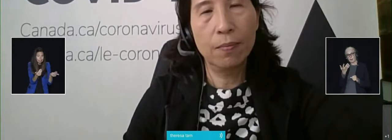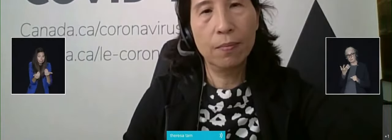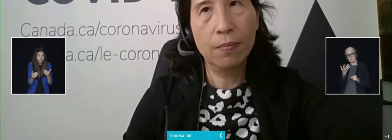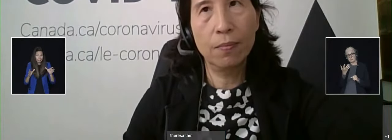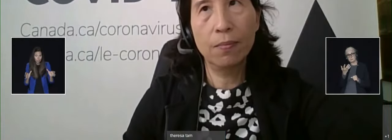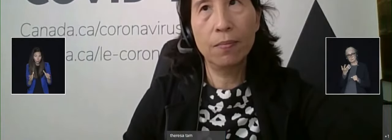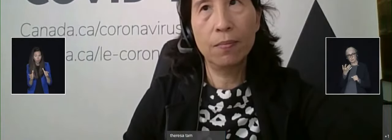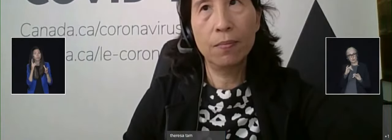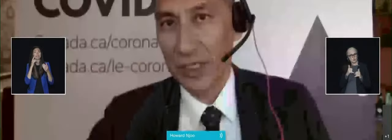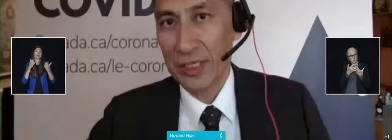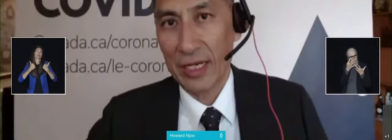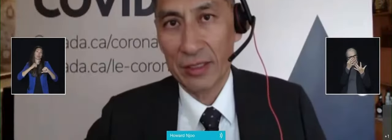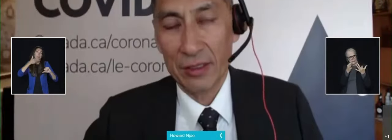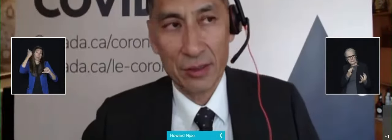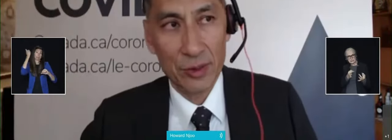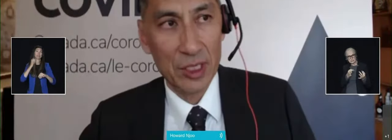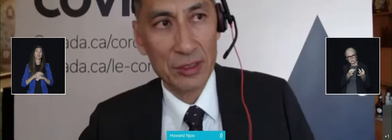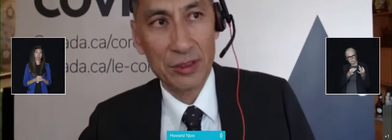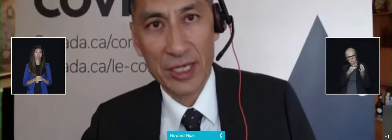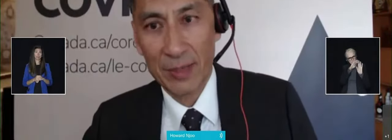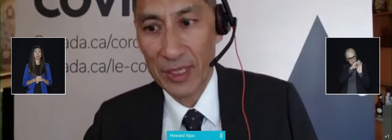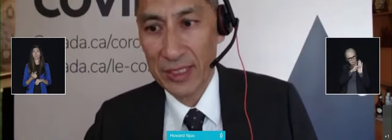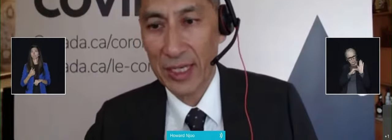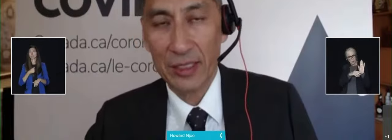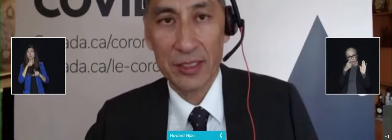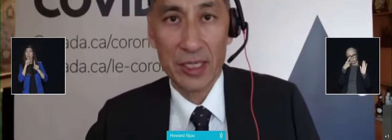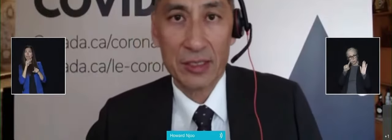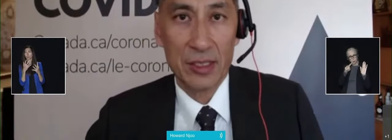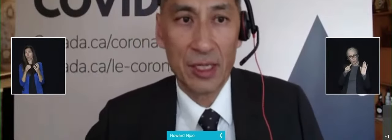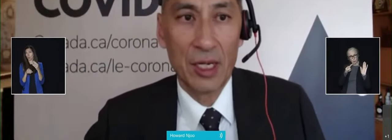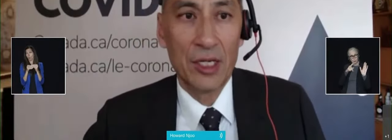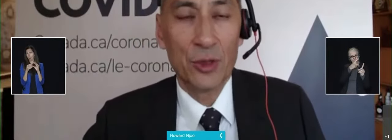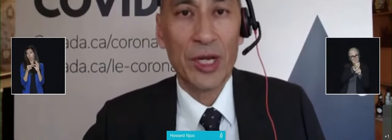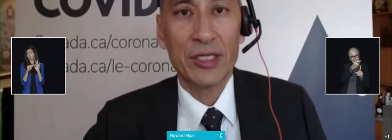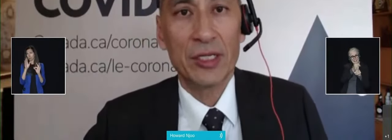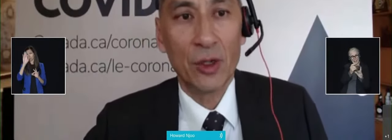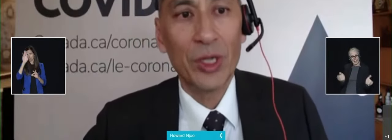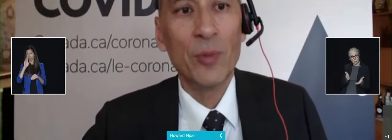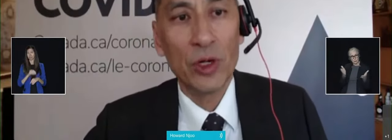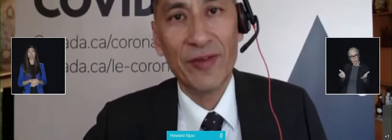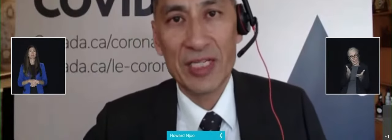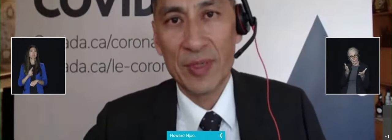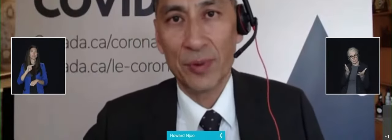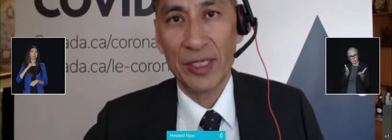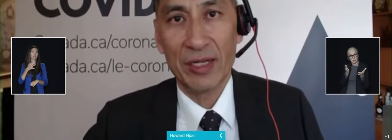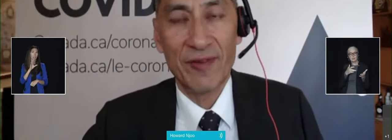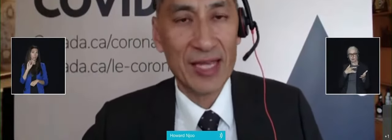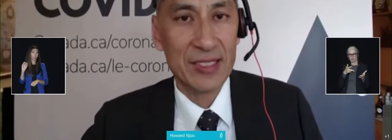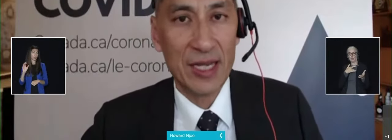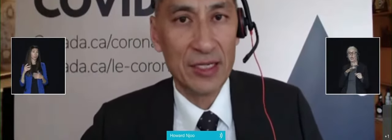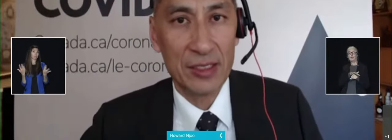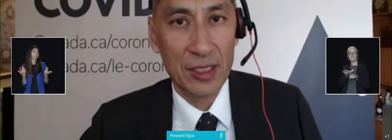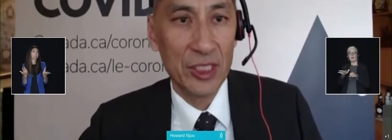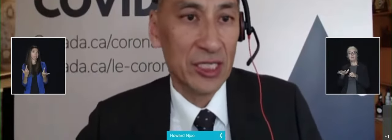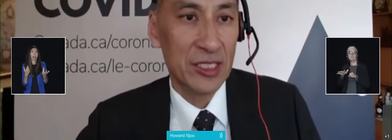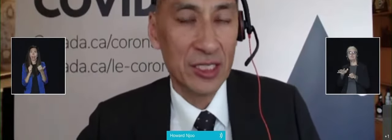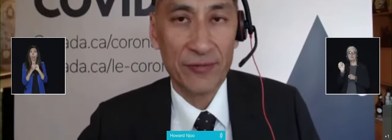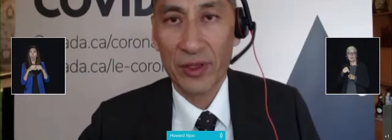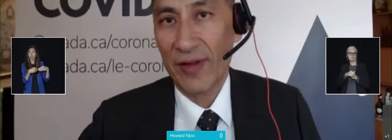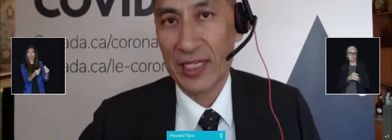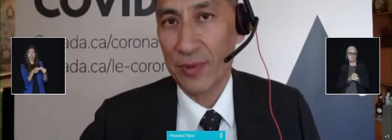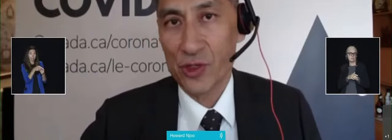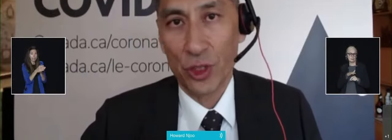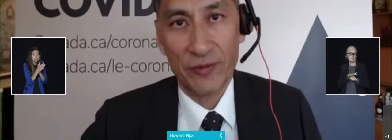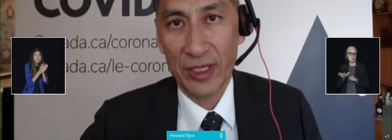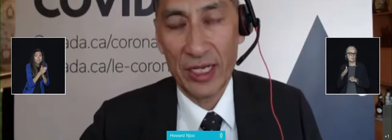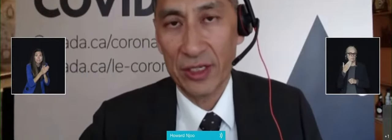It's Dr. New. I would just add to what Dr. Tam has said is that you're right. You know, what motivates people to get vaccinated? You can see